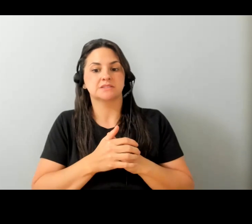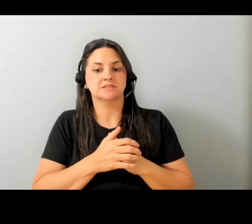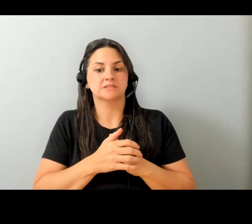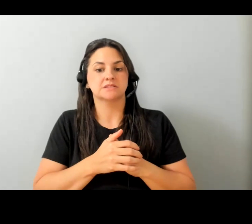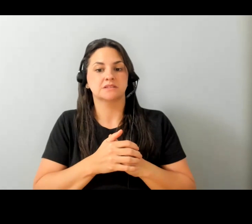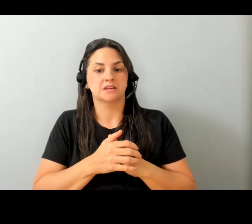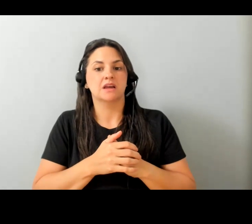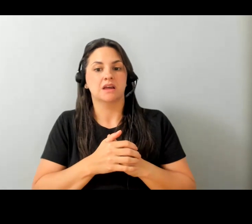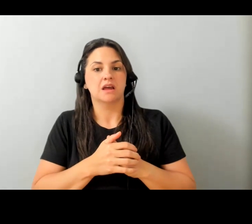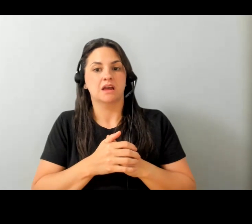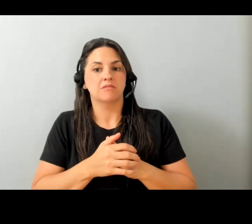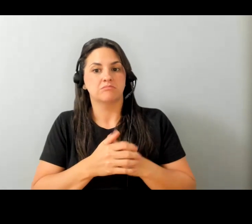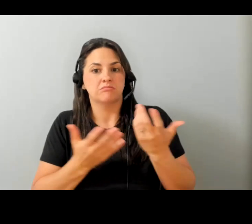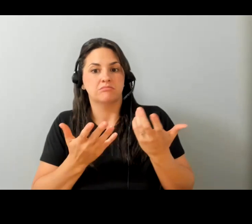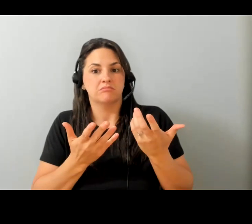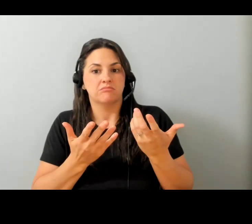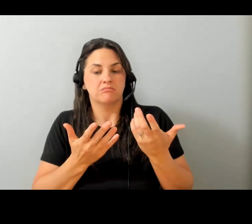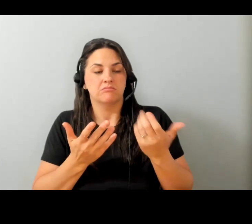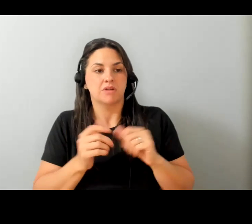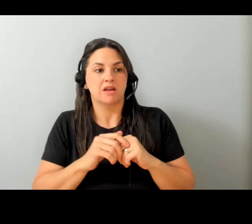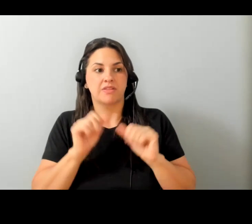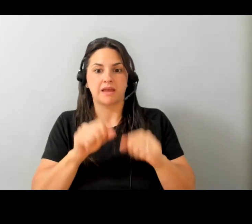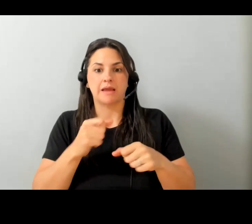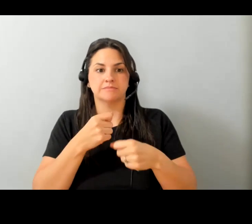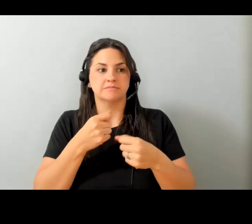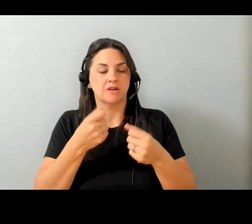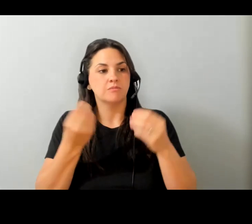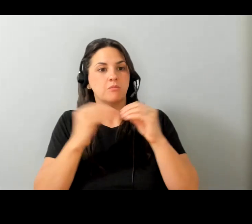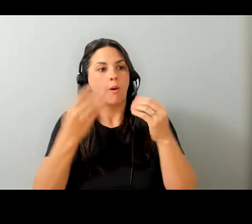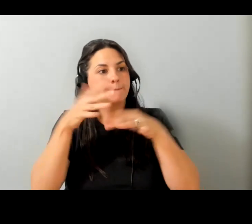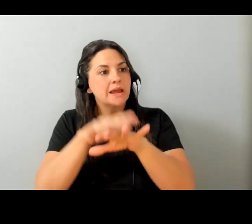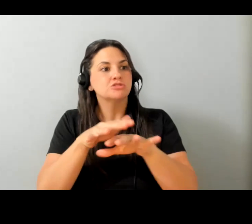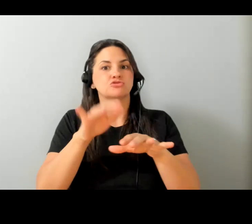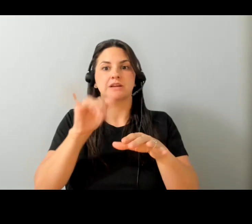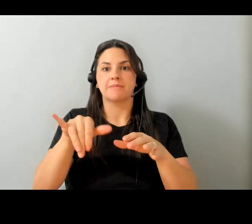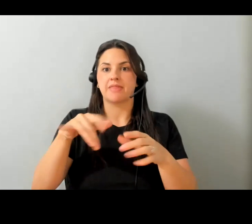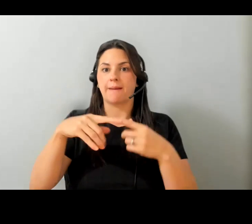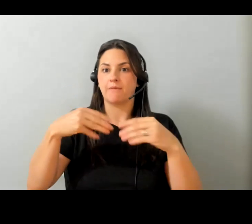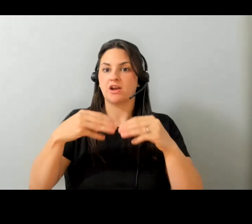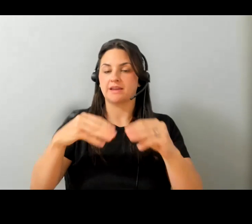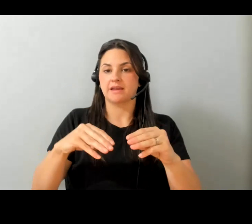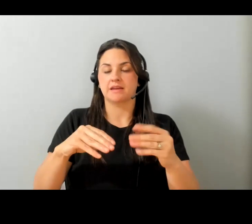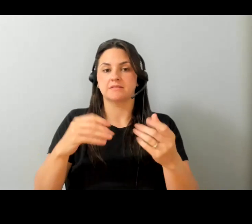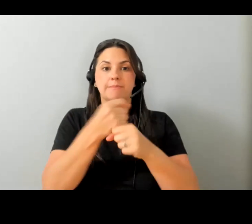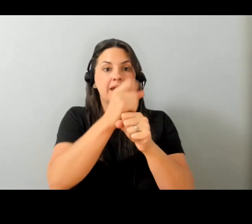these products could be made for other people or go a bit more mainstream in the market um